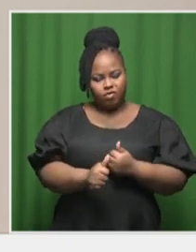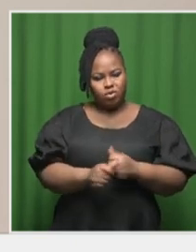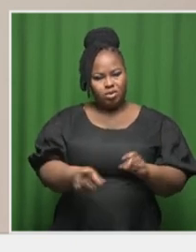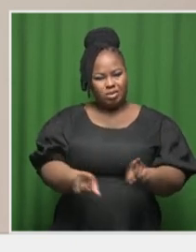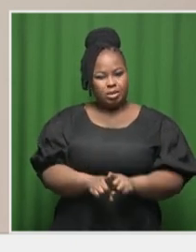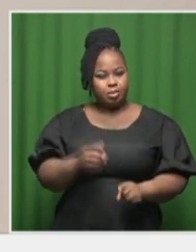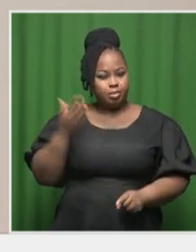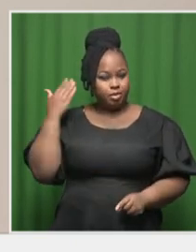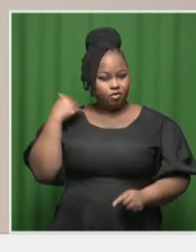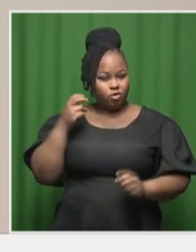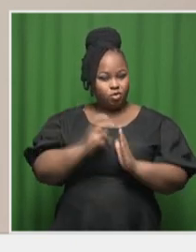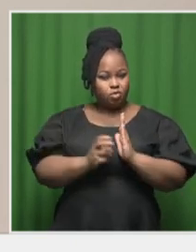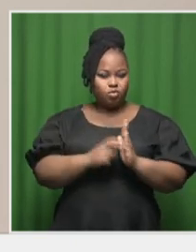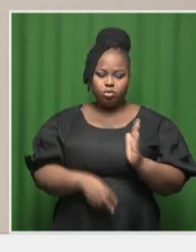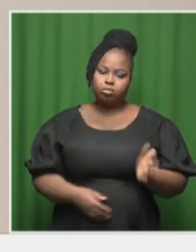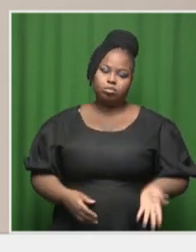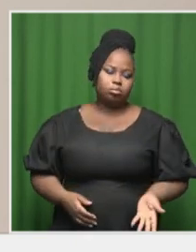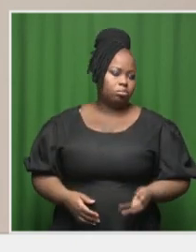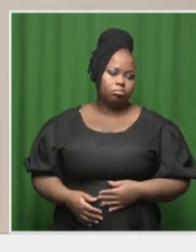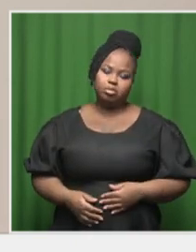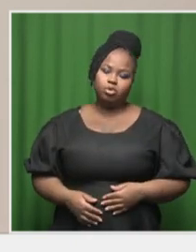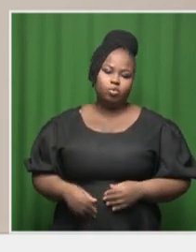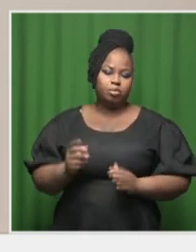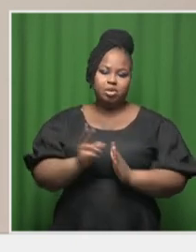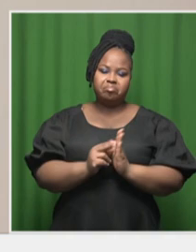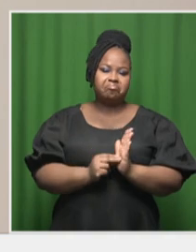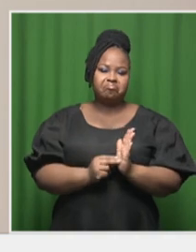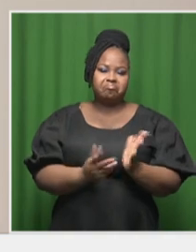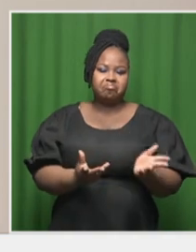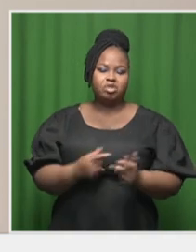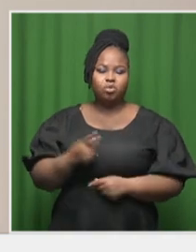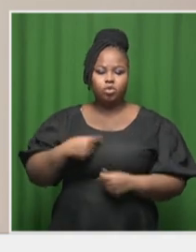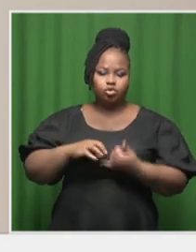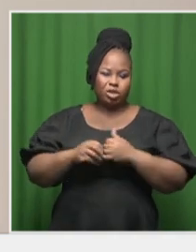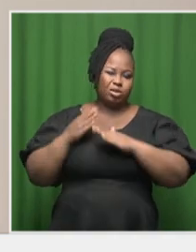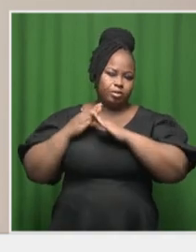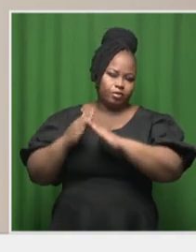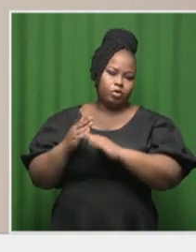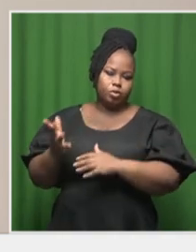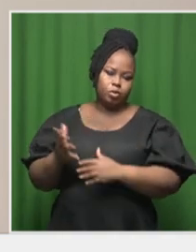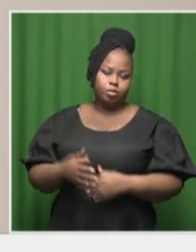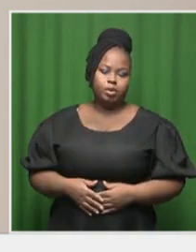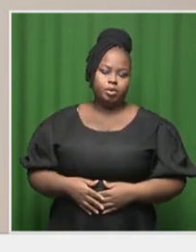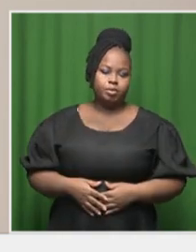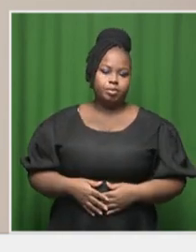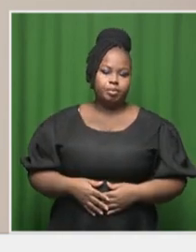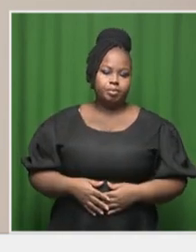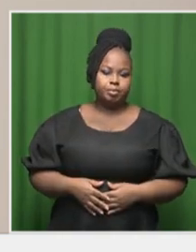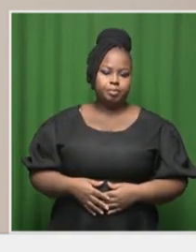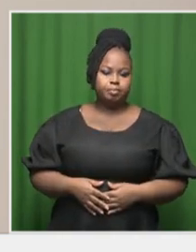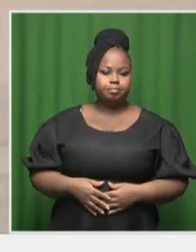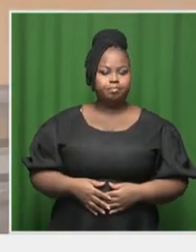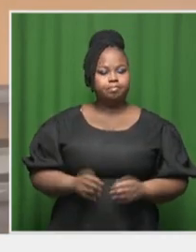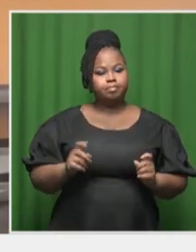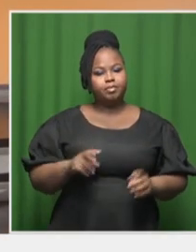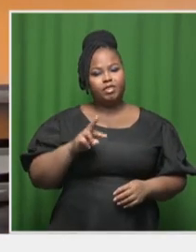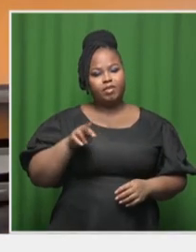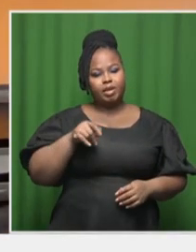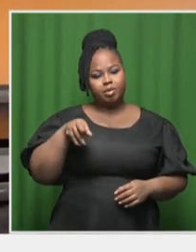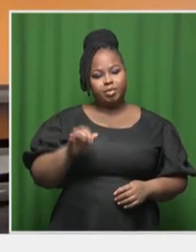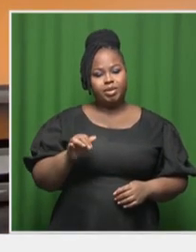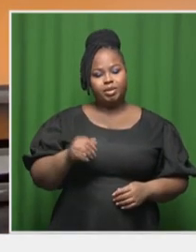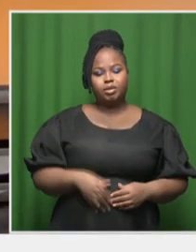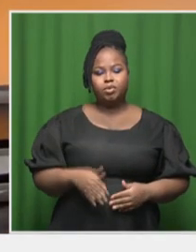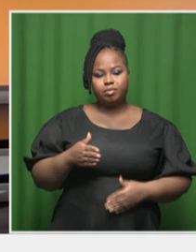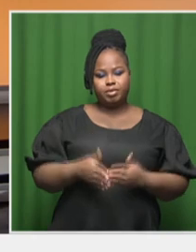rule that we've had, it would have been subscribed, and that's what we are trying to prevent exactly, precisely with these rules. All right, Villapia, I'm going to have to